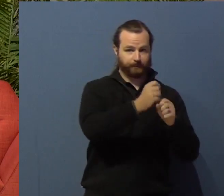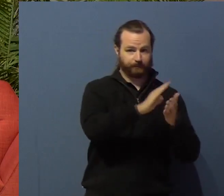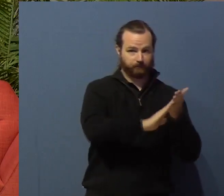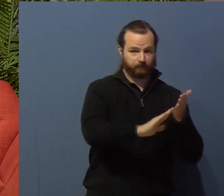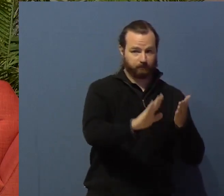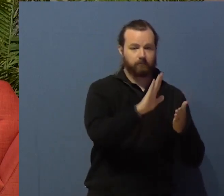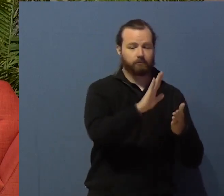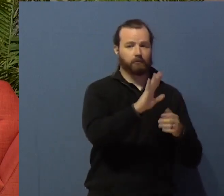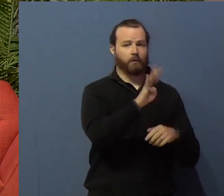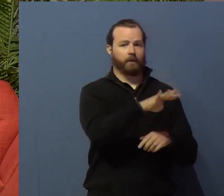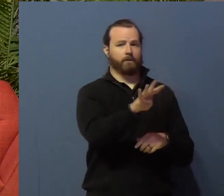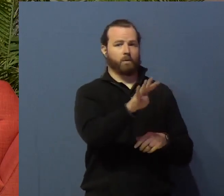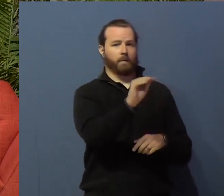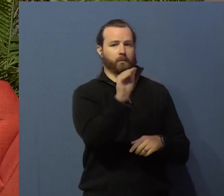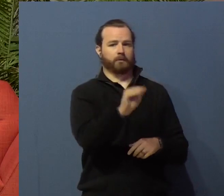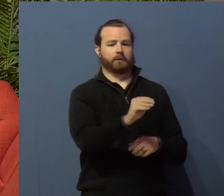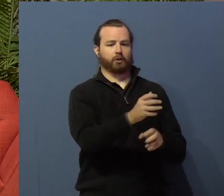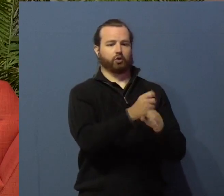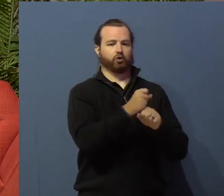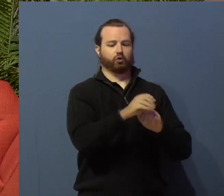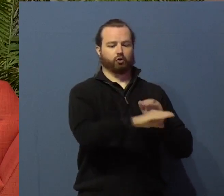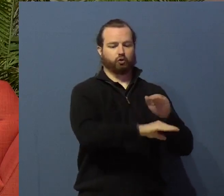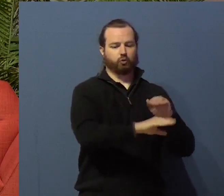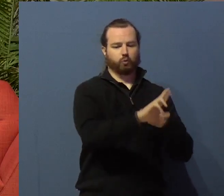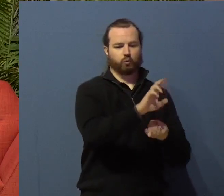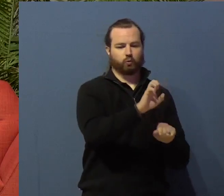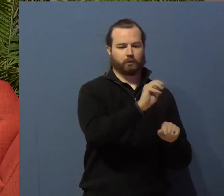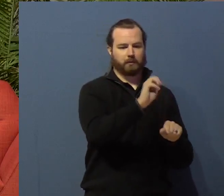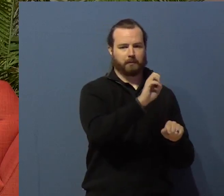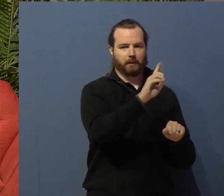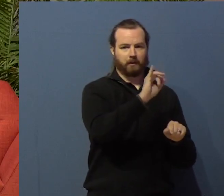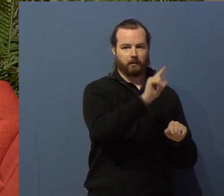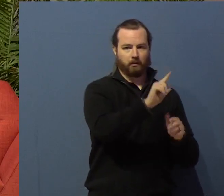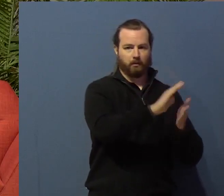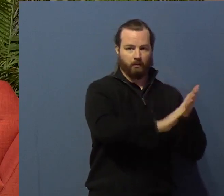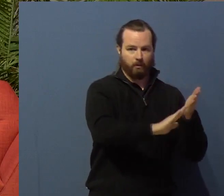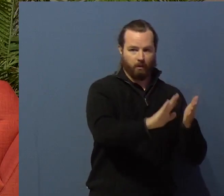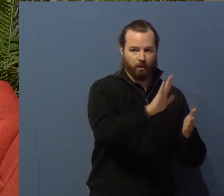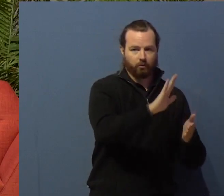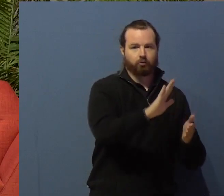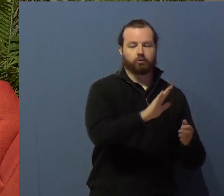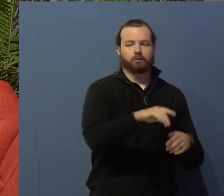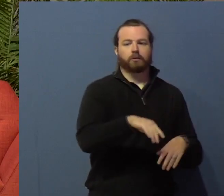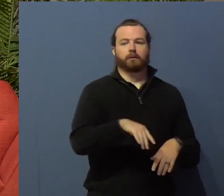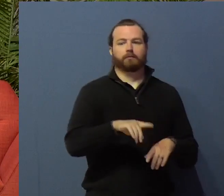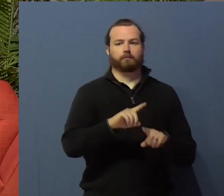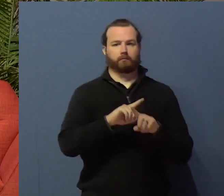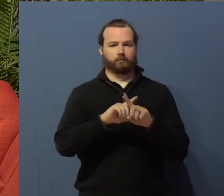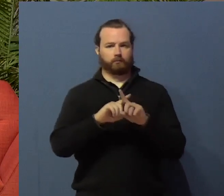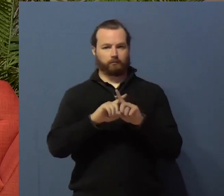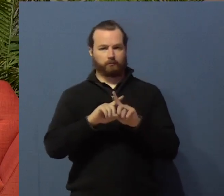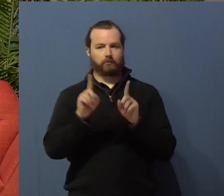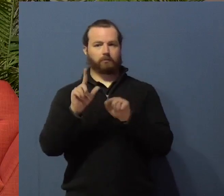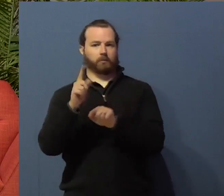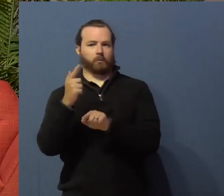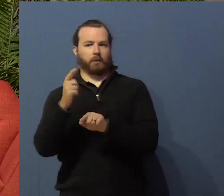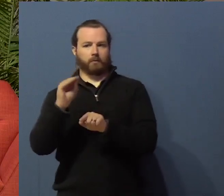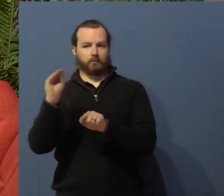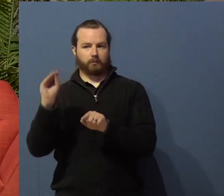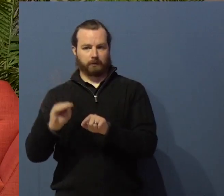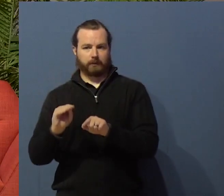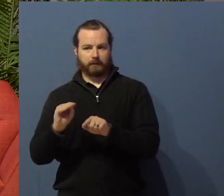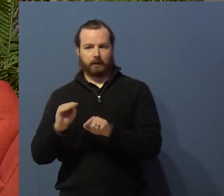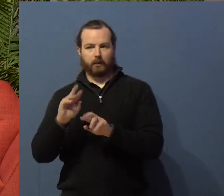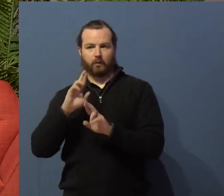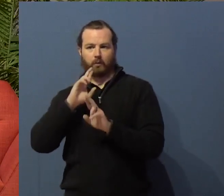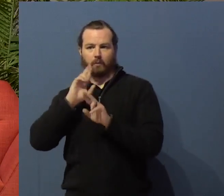at a four-year college, who did at a four-year college. A difference of remedial course taking college level is also present in students who did not